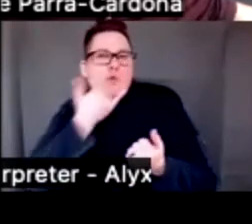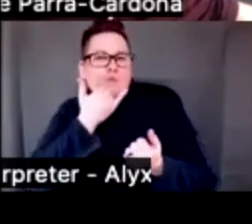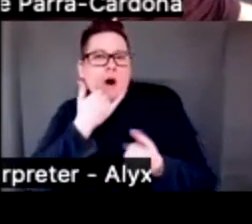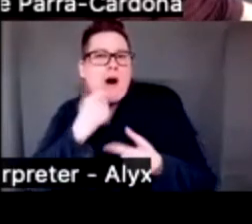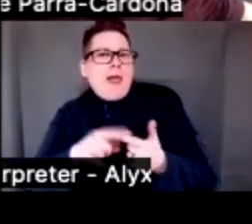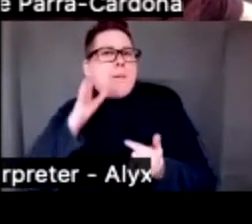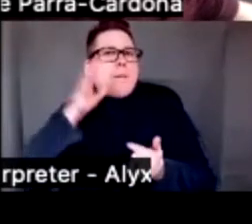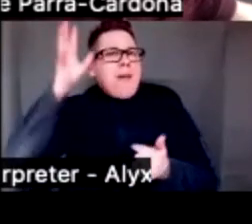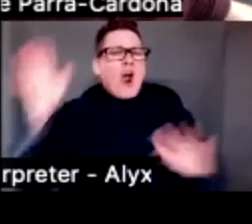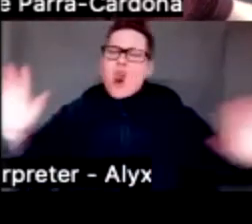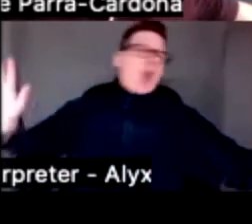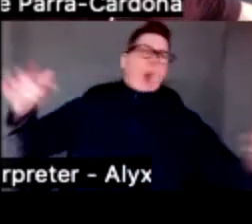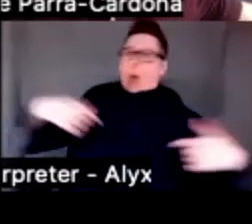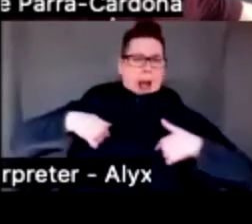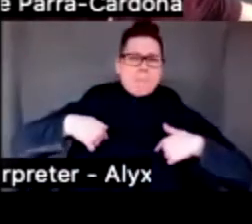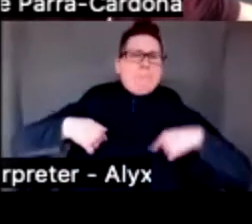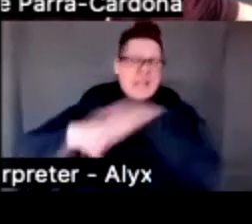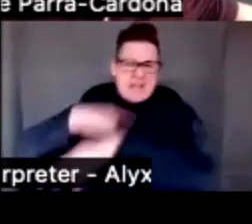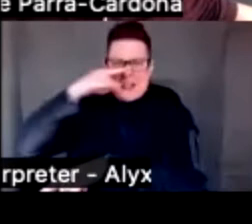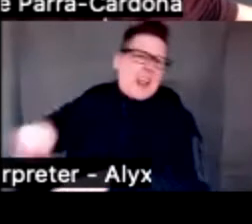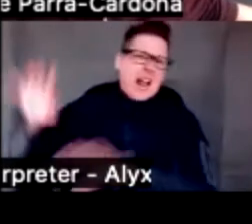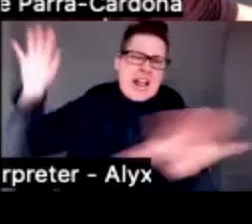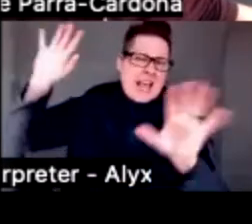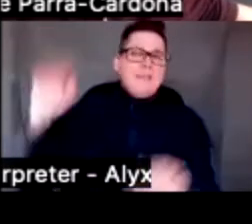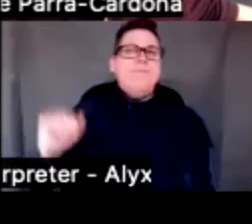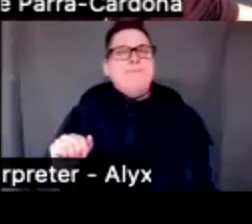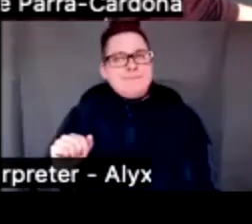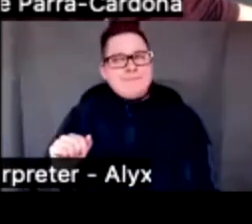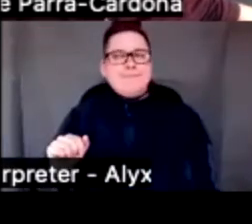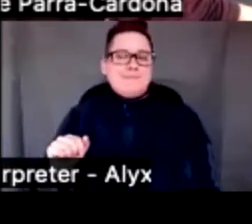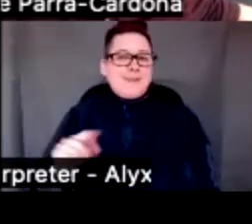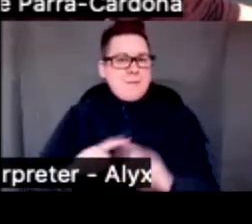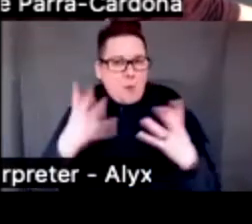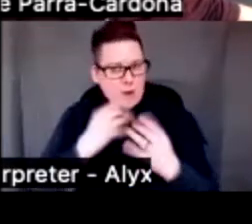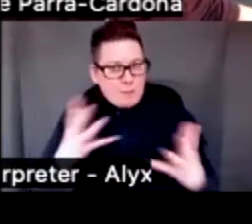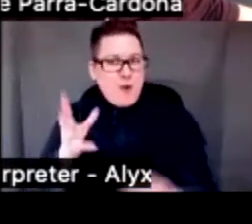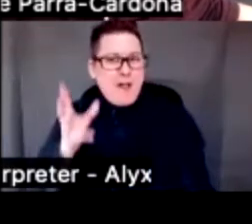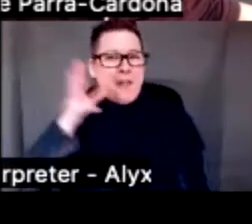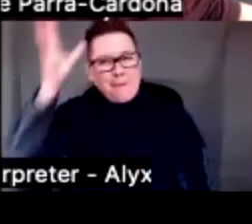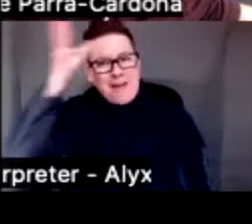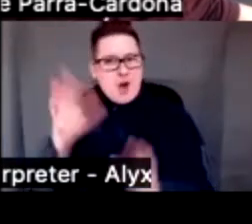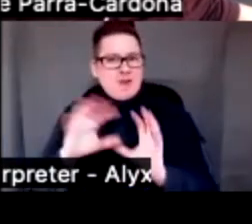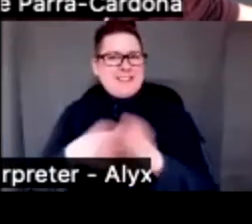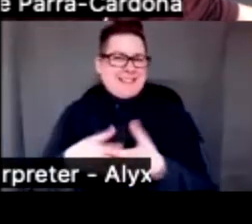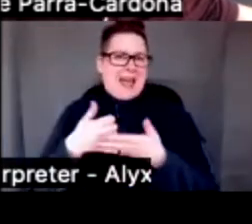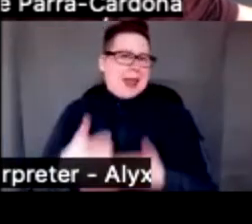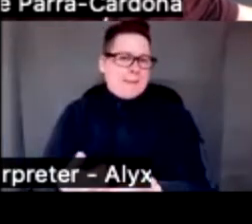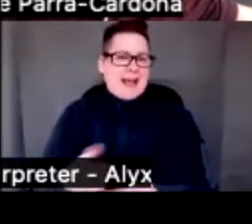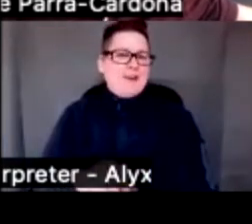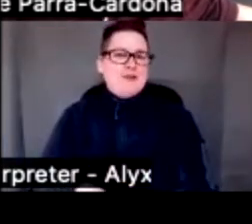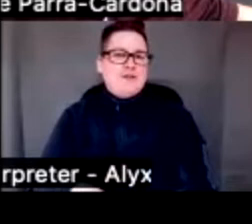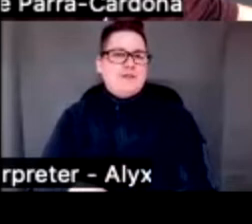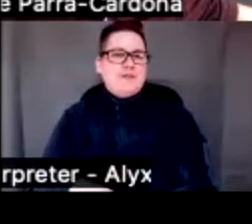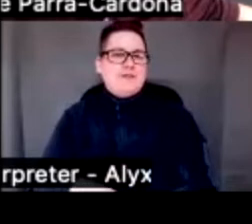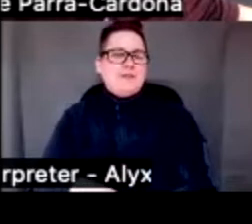parents would get reactive and defensive. And but you know the beauty of this parenting program is that therapists are